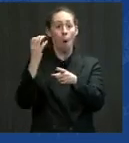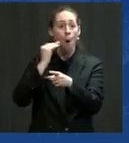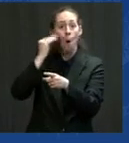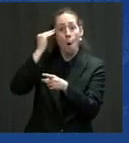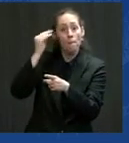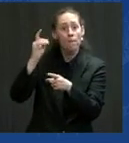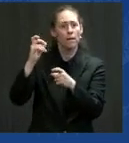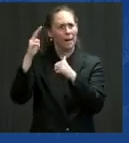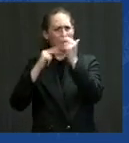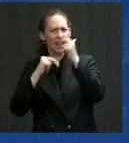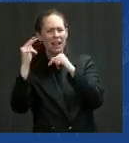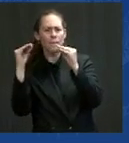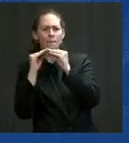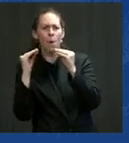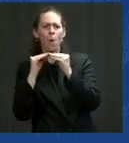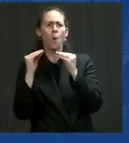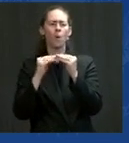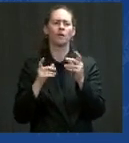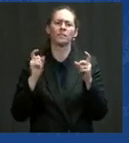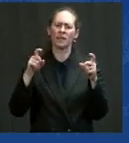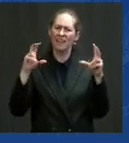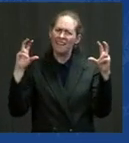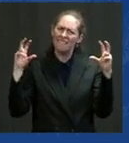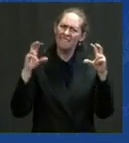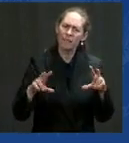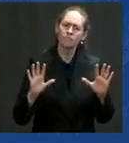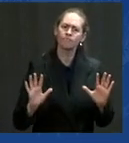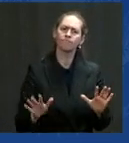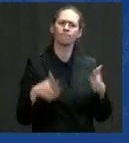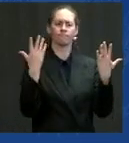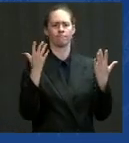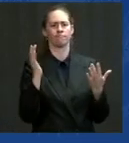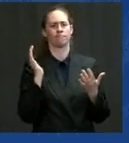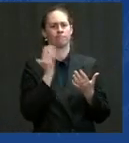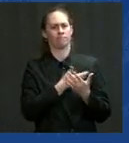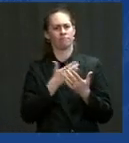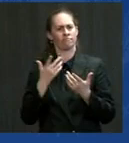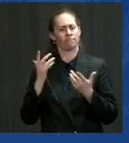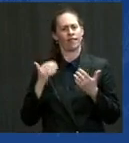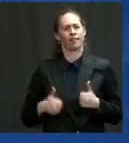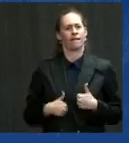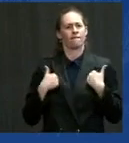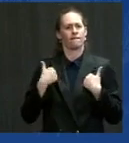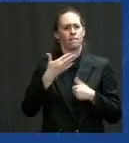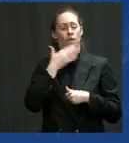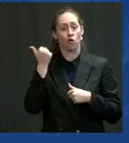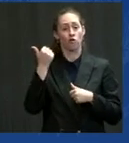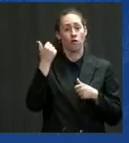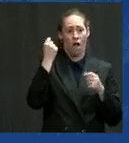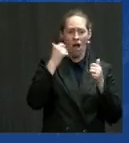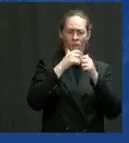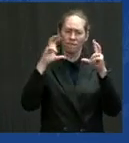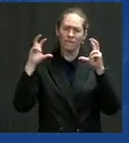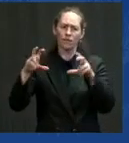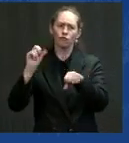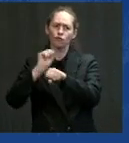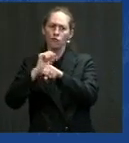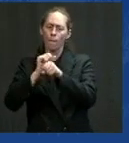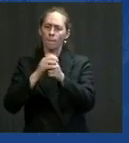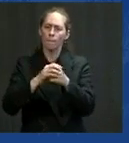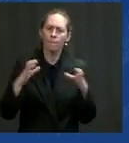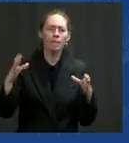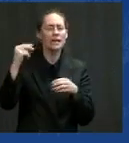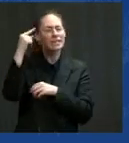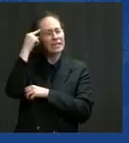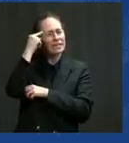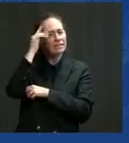We need to invest not just in the physical and human infrastructure today, we need to invest in jobs in the industries of tomorrow. Three decades